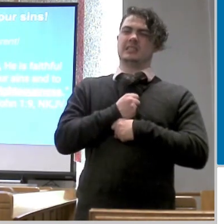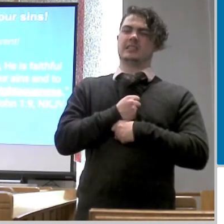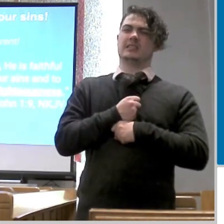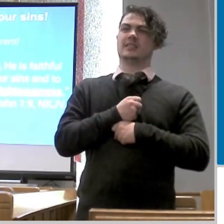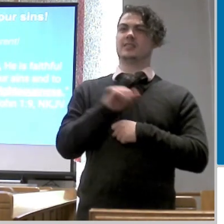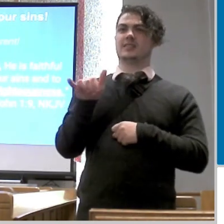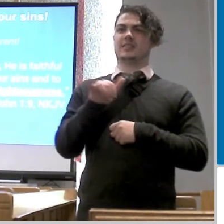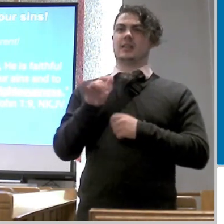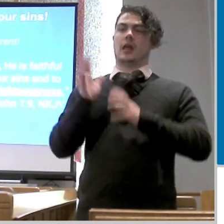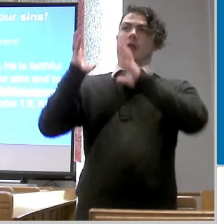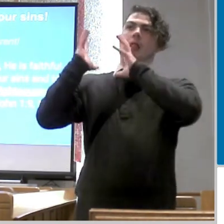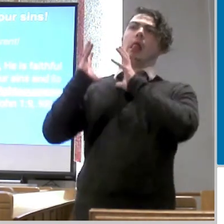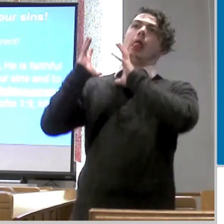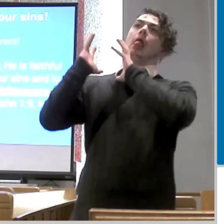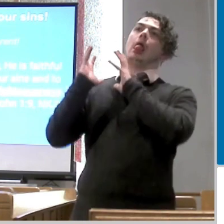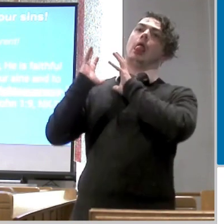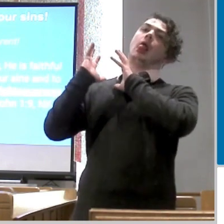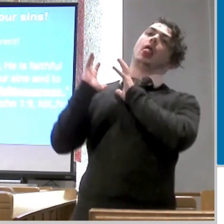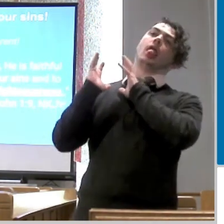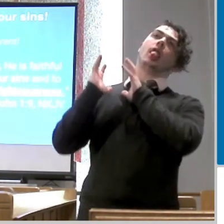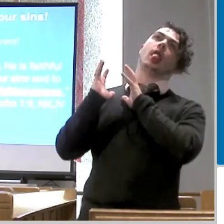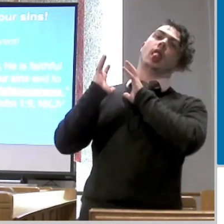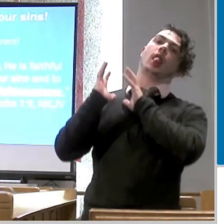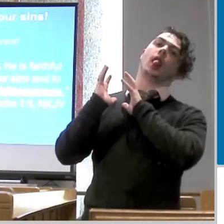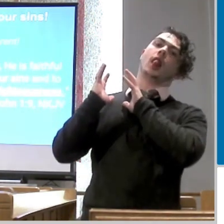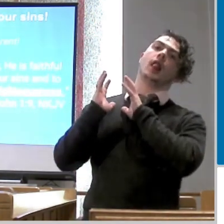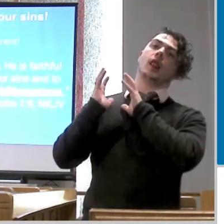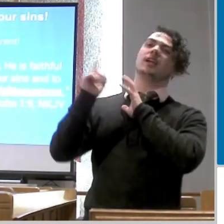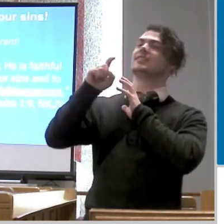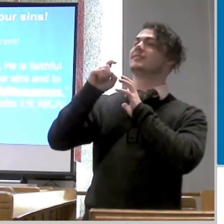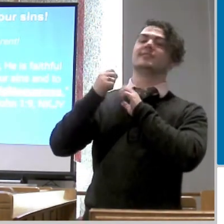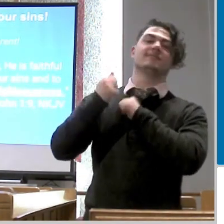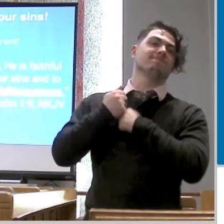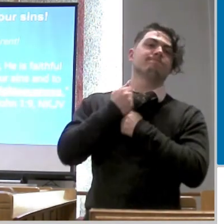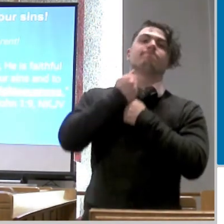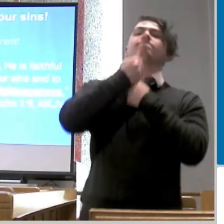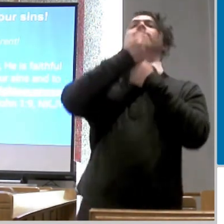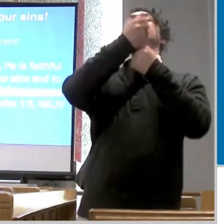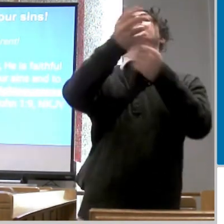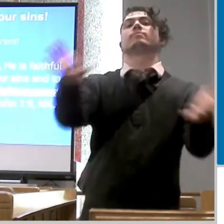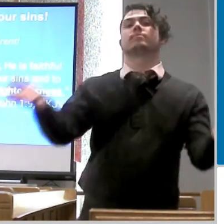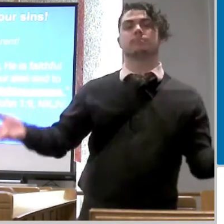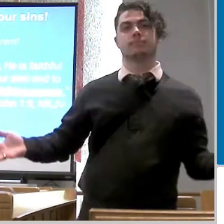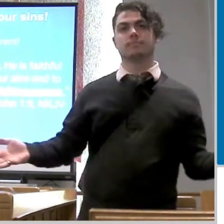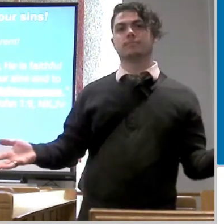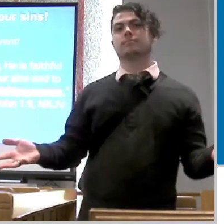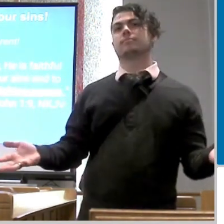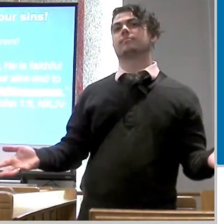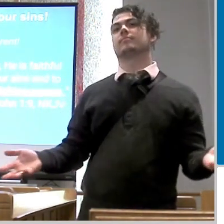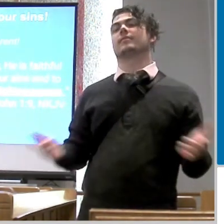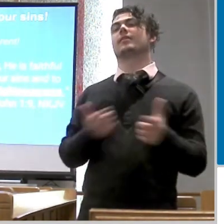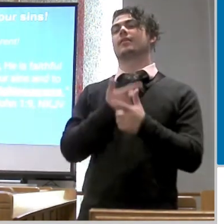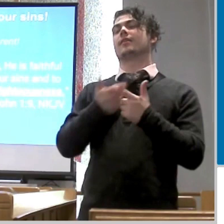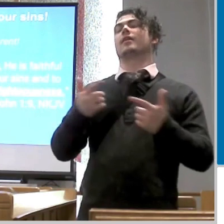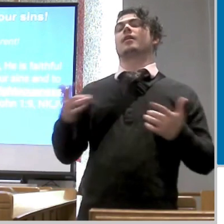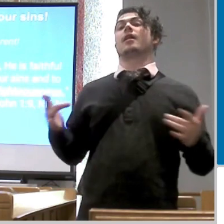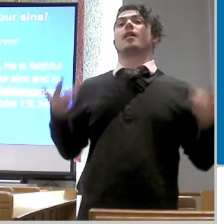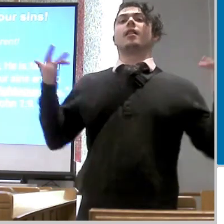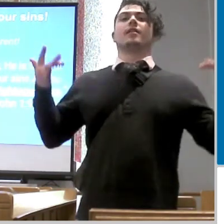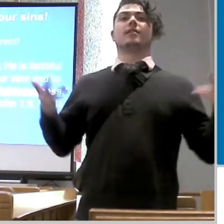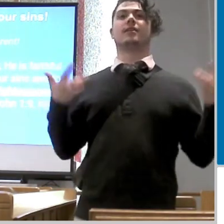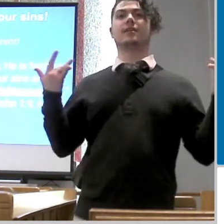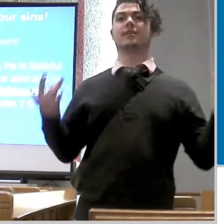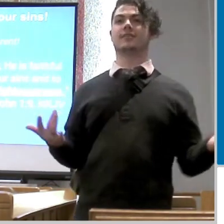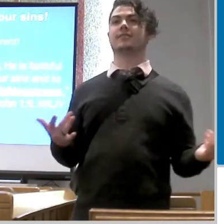confess that sin it's gone i don't know about you that's how it works for me i confess that sin and now